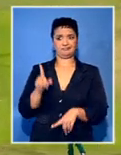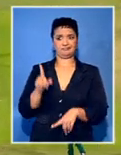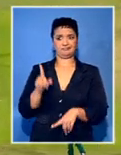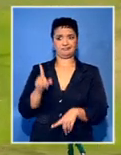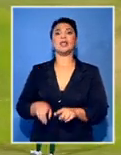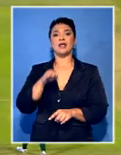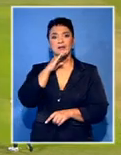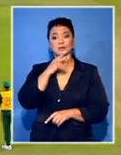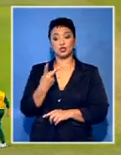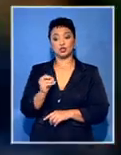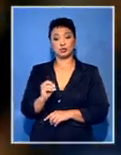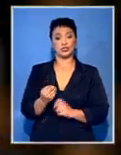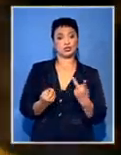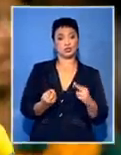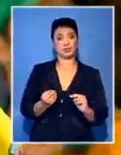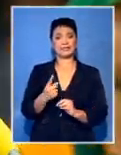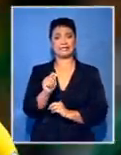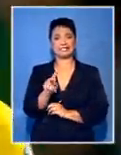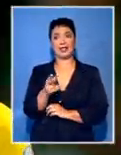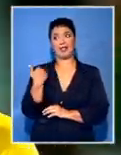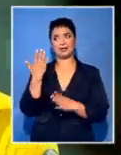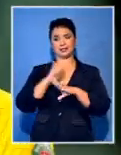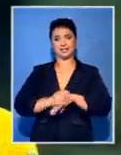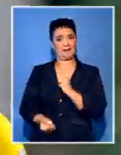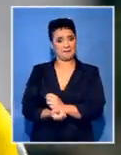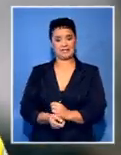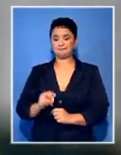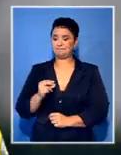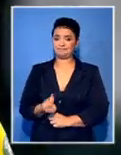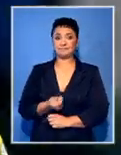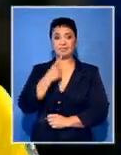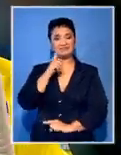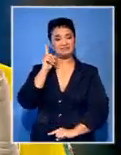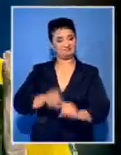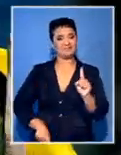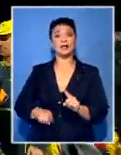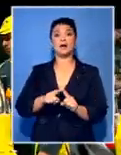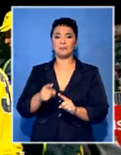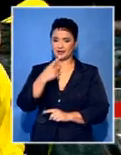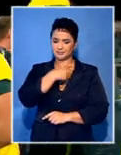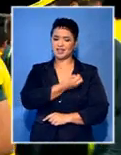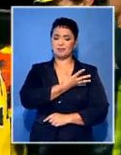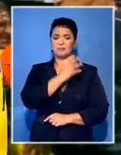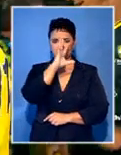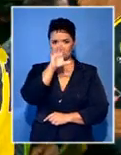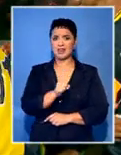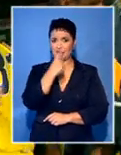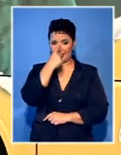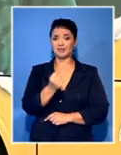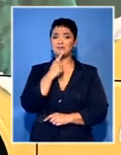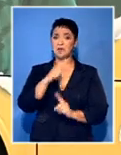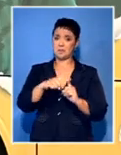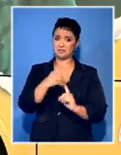in their shortened 2020 match in Durban last night. Despite the defeat, he believes that the team has still gained positives.